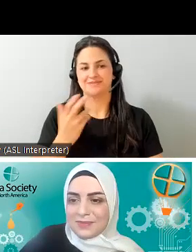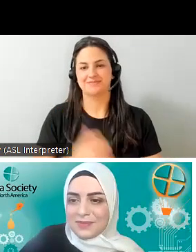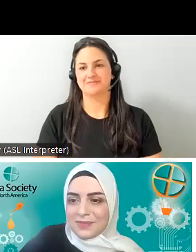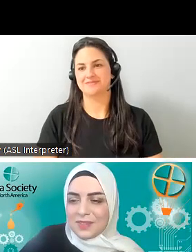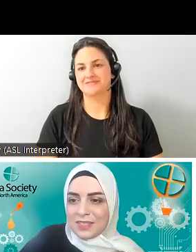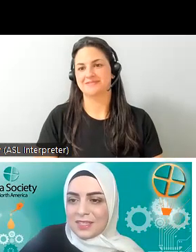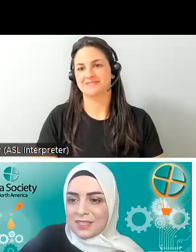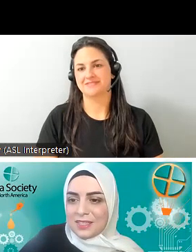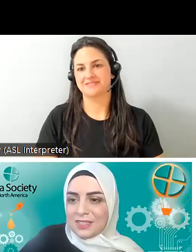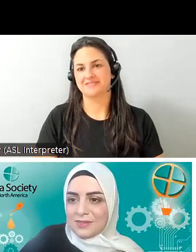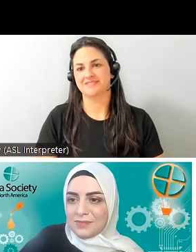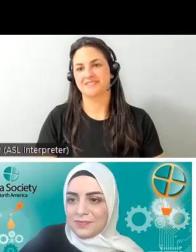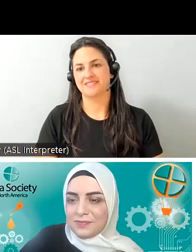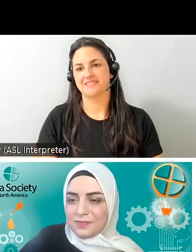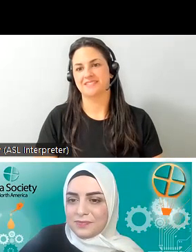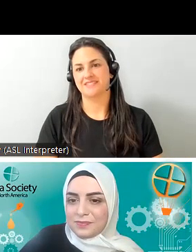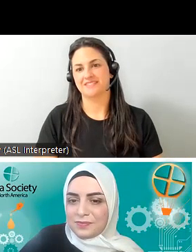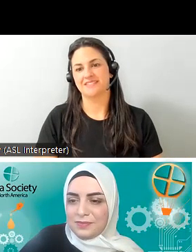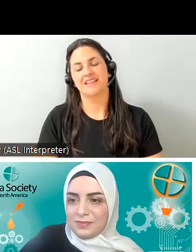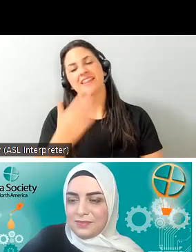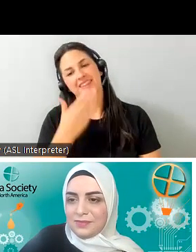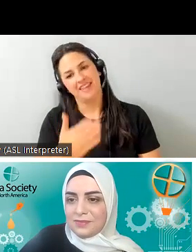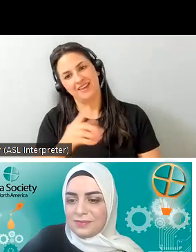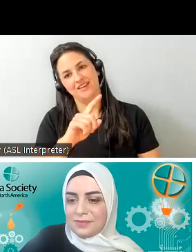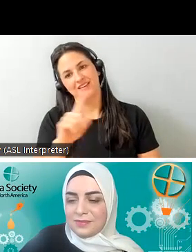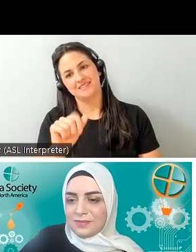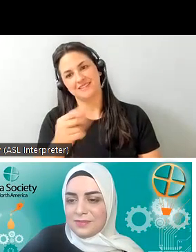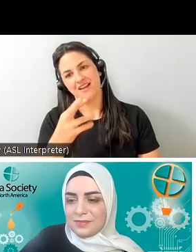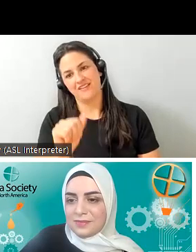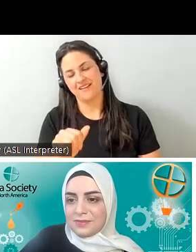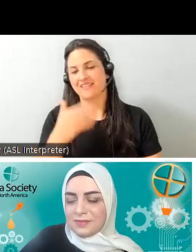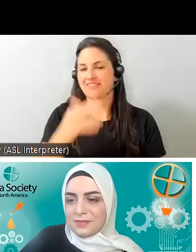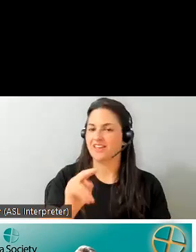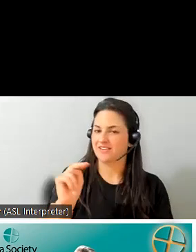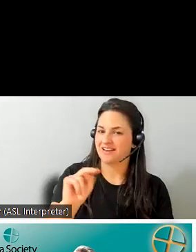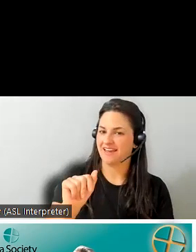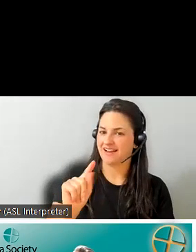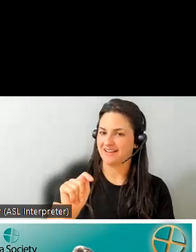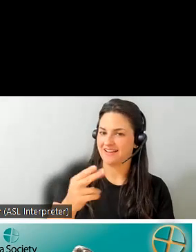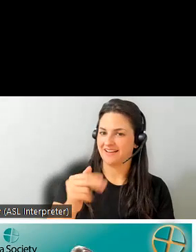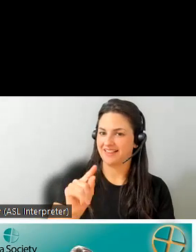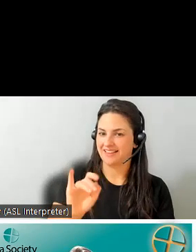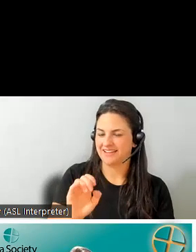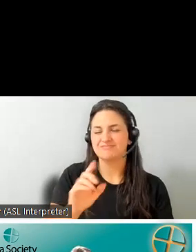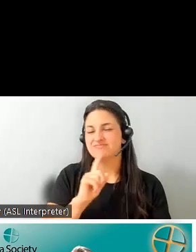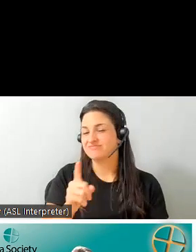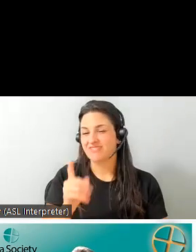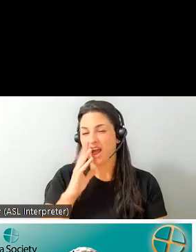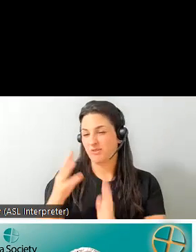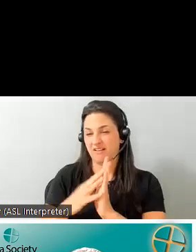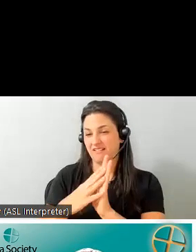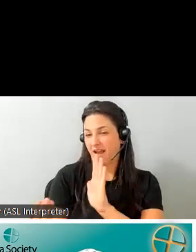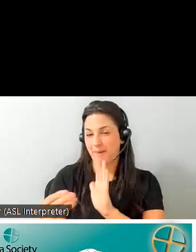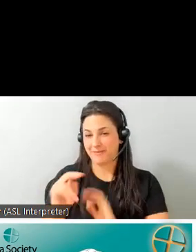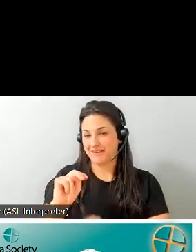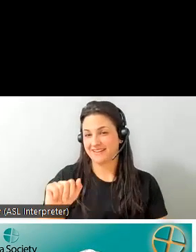so um thank you zara and thank you natalie i think basically i'm just going to repeat everything natalie said but